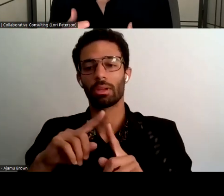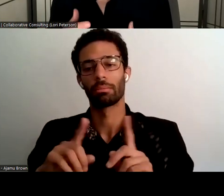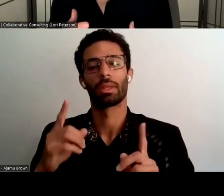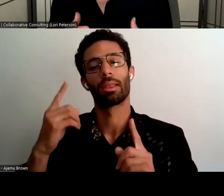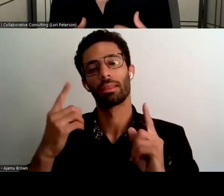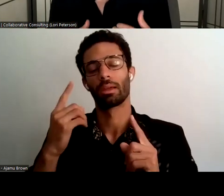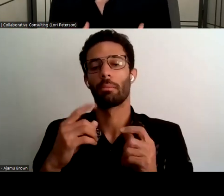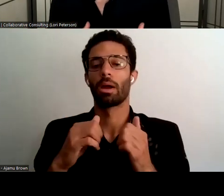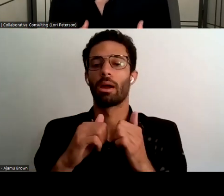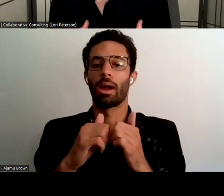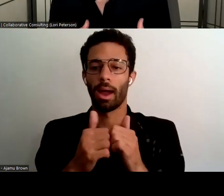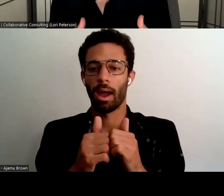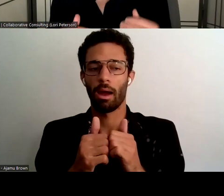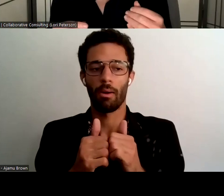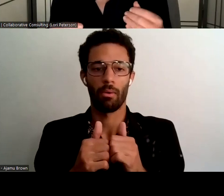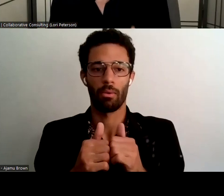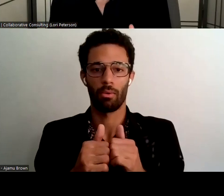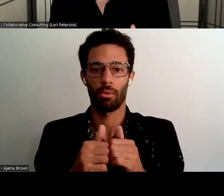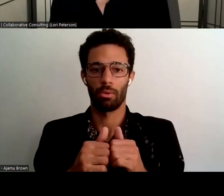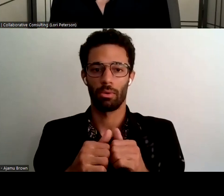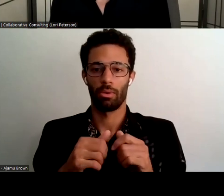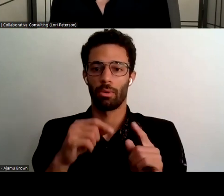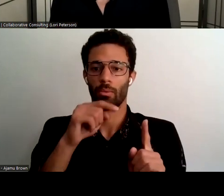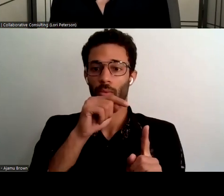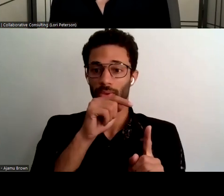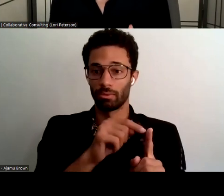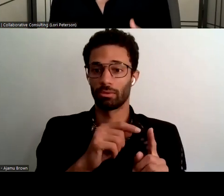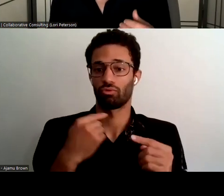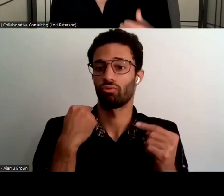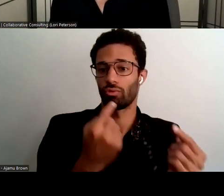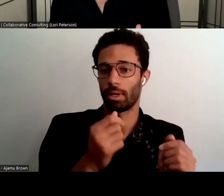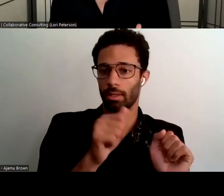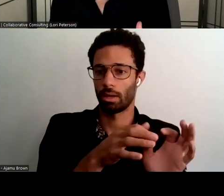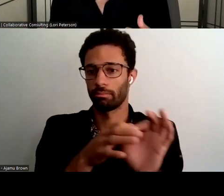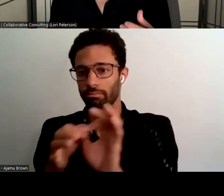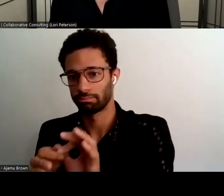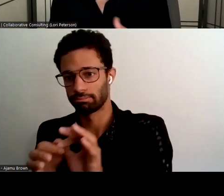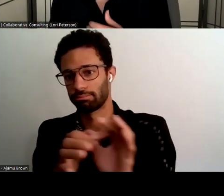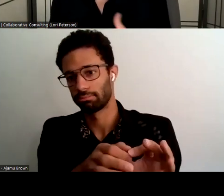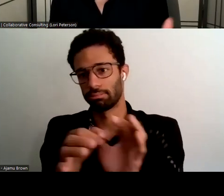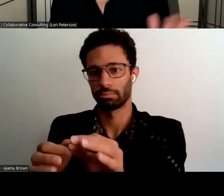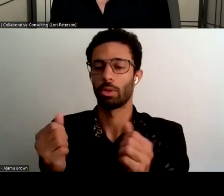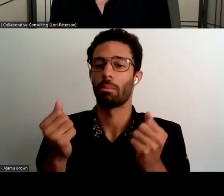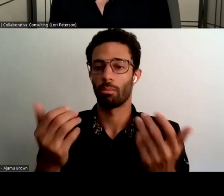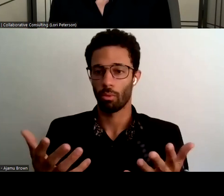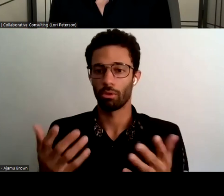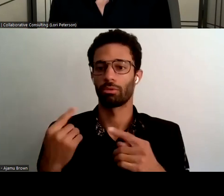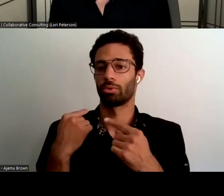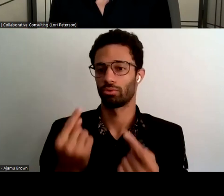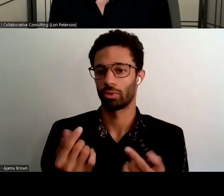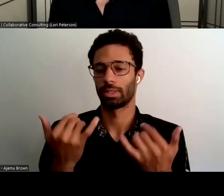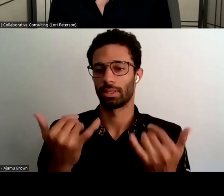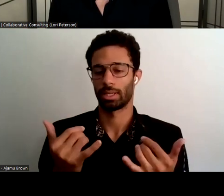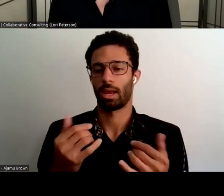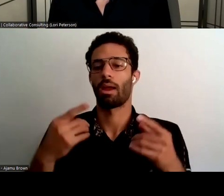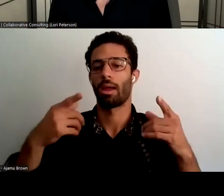does the what's the what's the impact of the interconnectivity of multiple trends sweeping through the state of